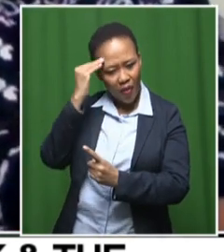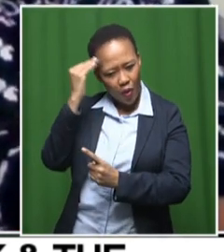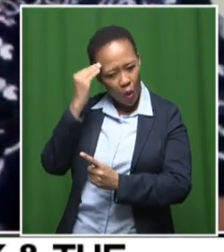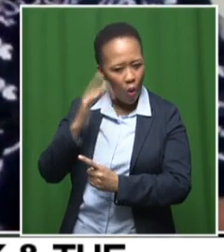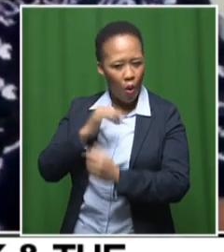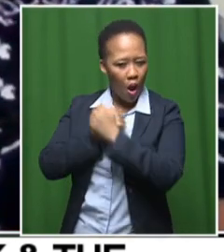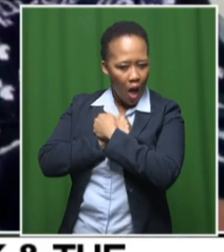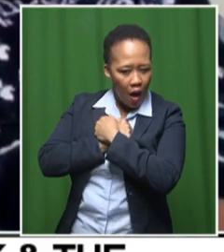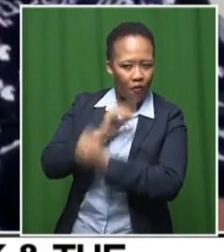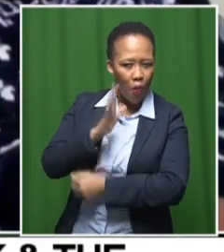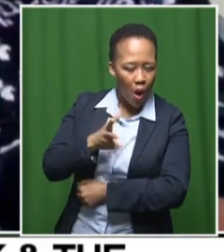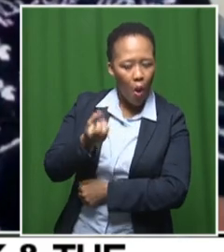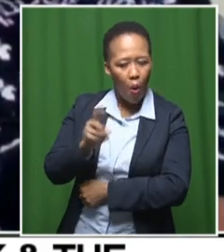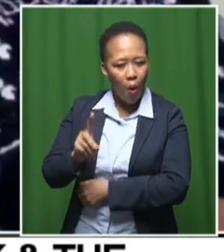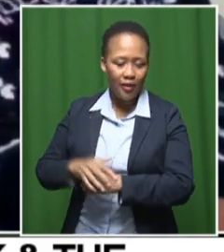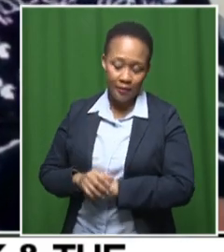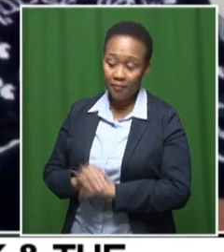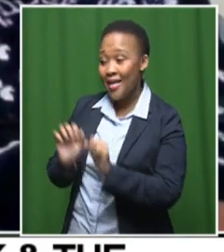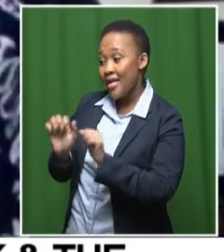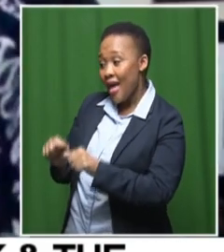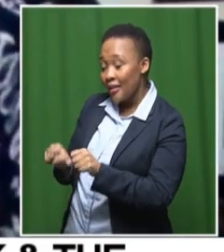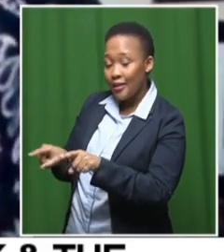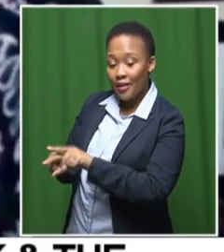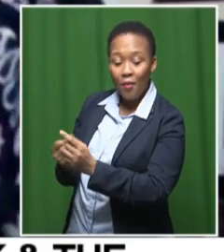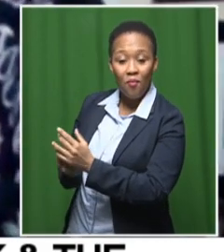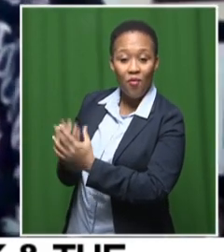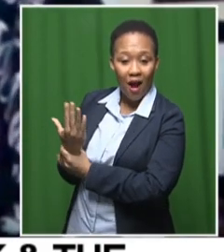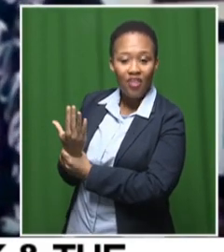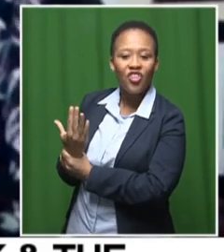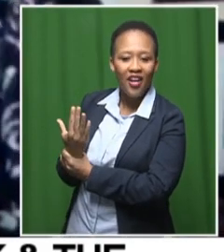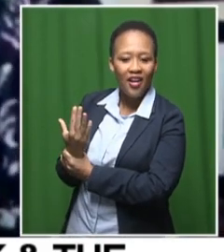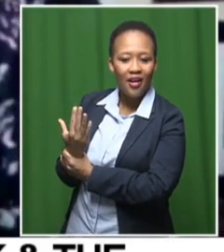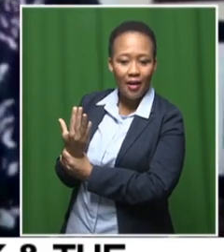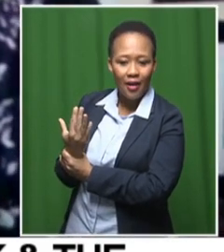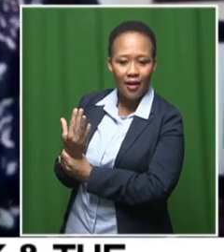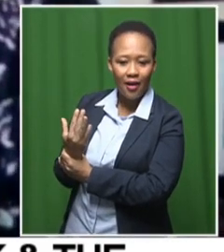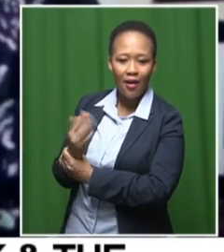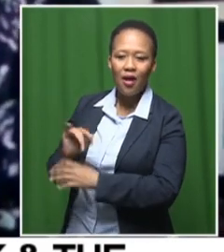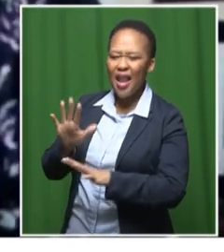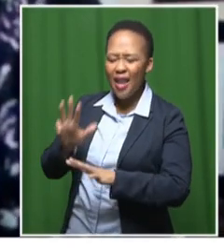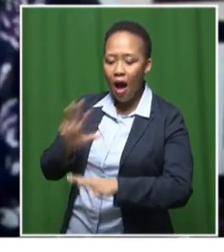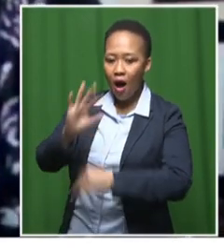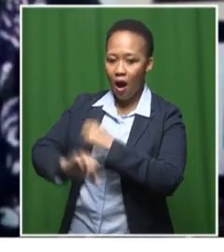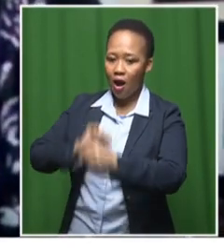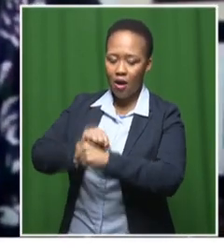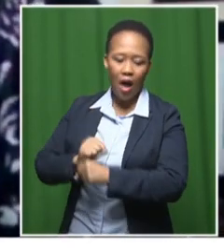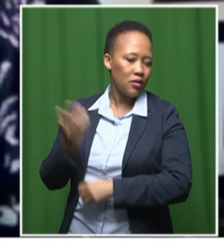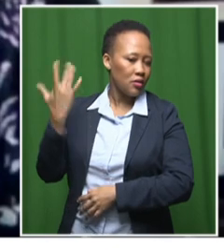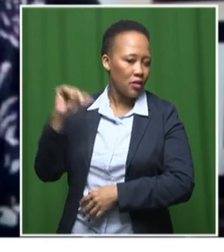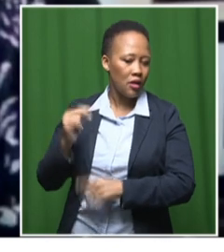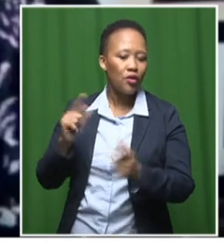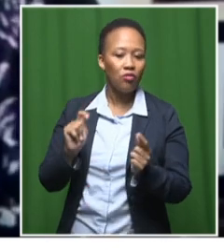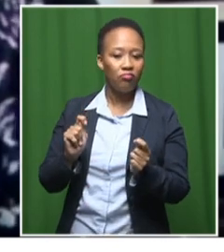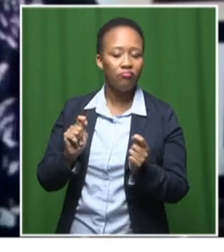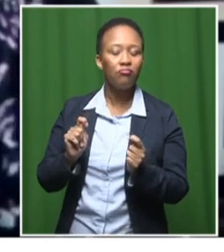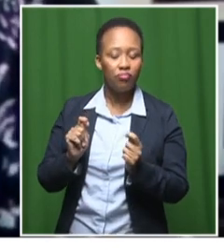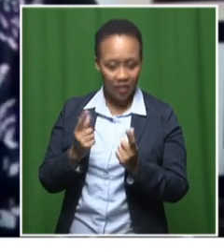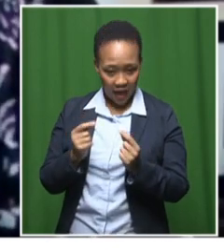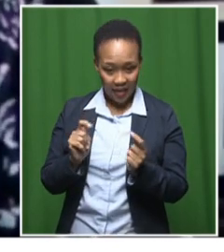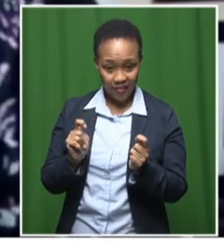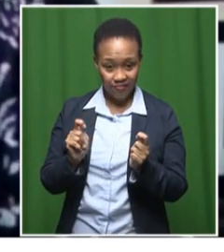It is the same production. But yes, obviously, we have tweeted because we did it nine years ago. Yeah. And a lot has changed